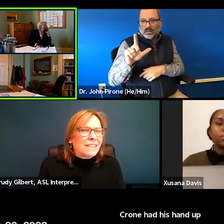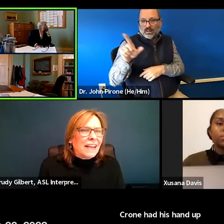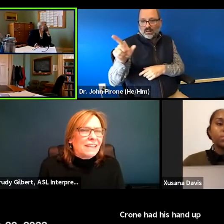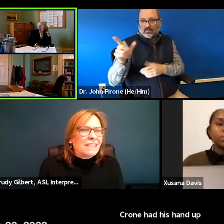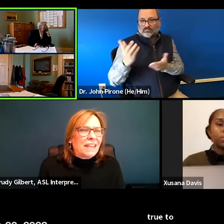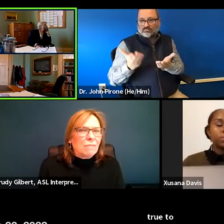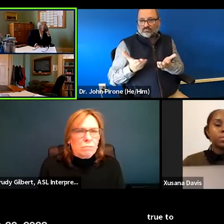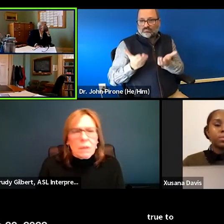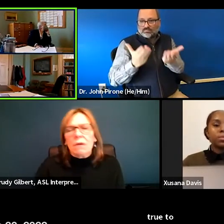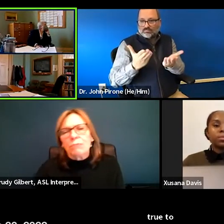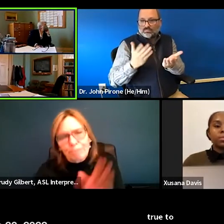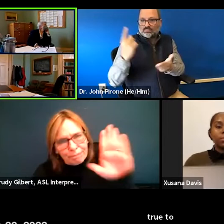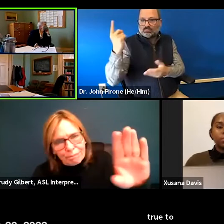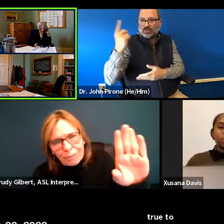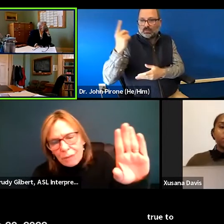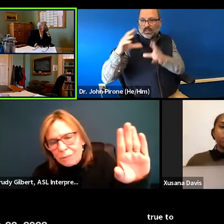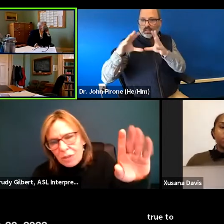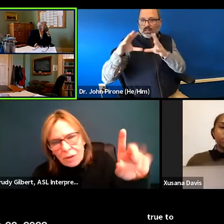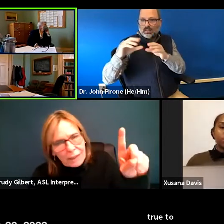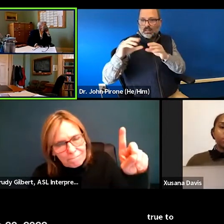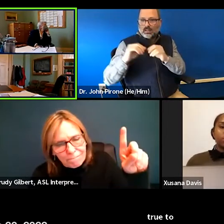Trudy, you're, you're muted.